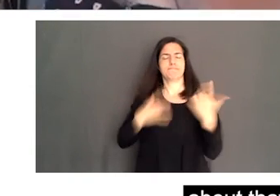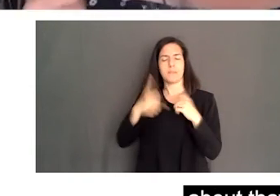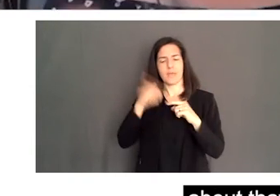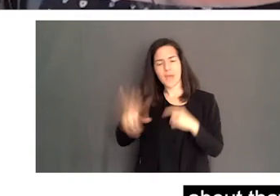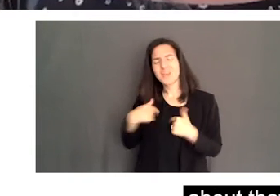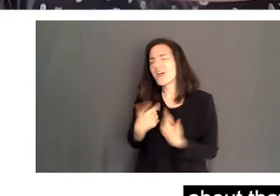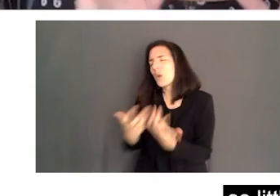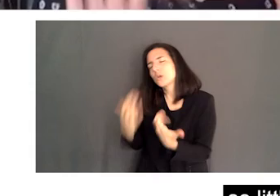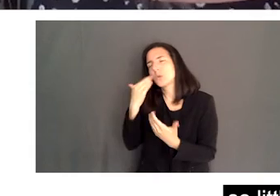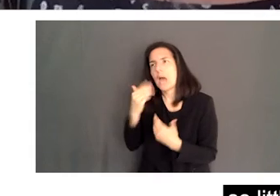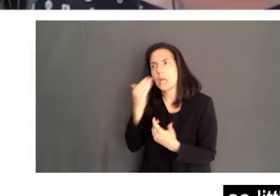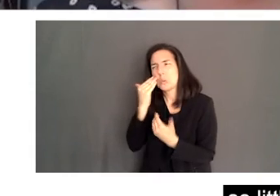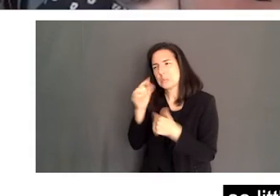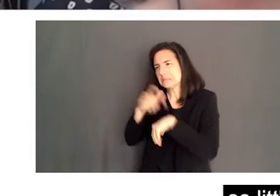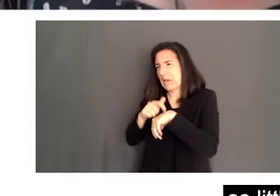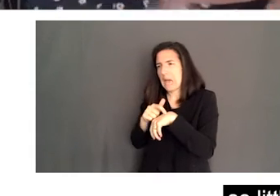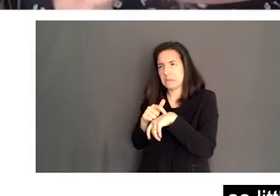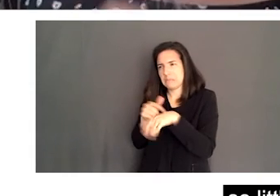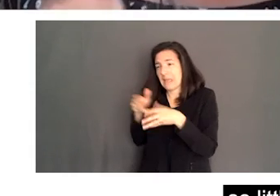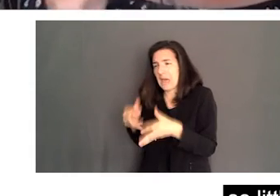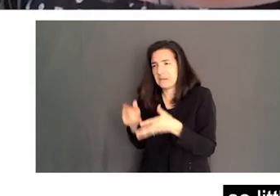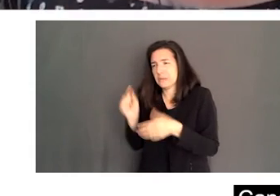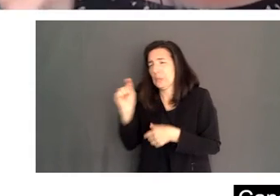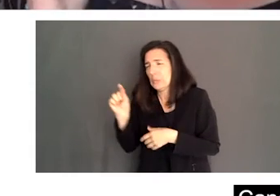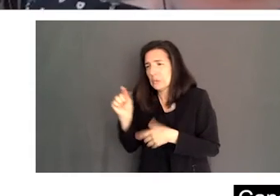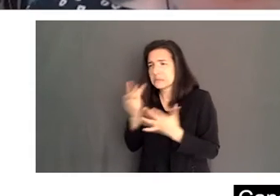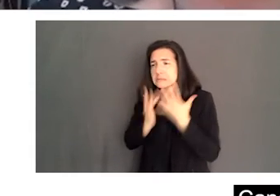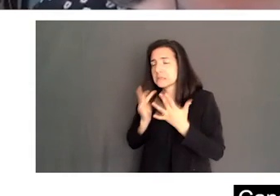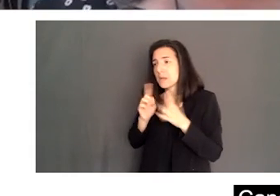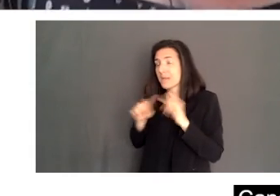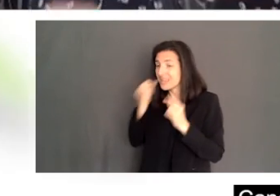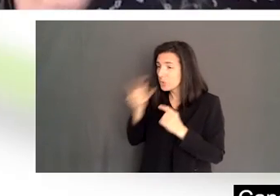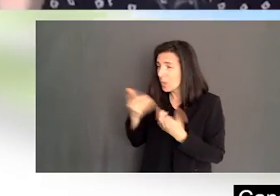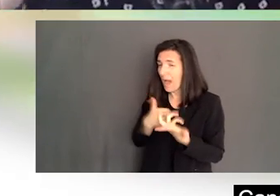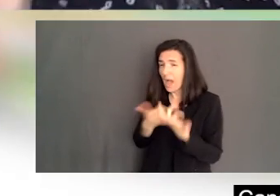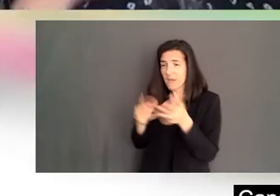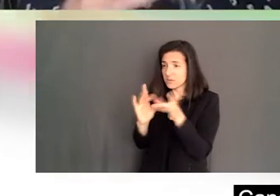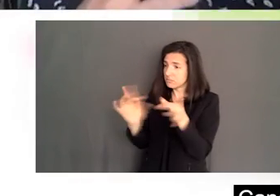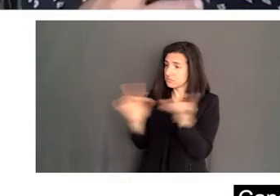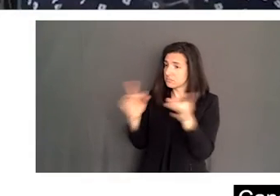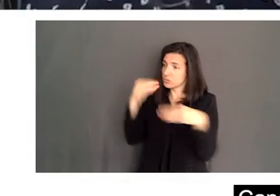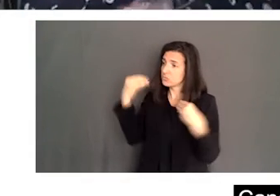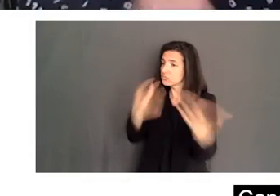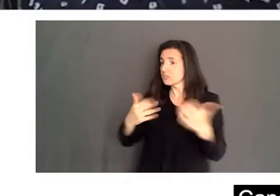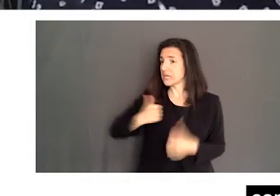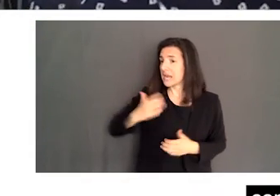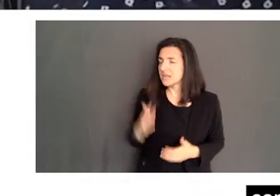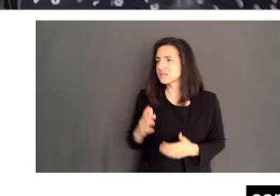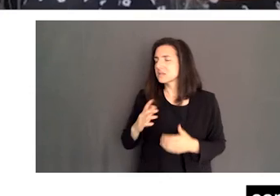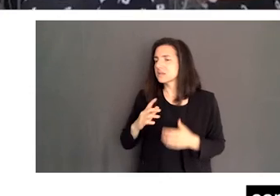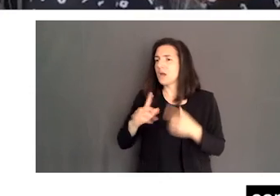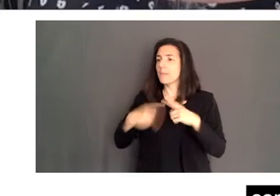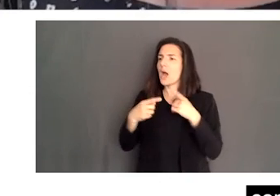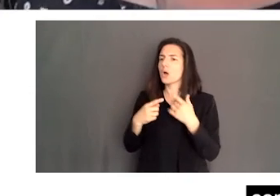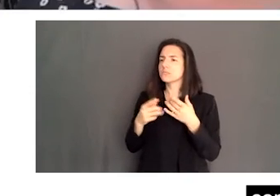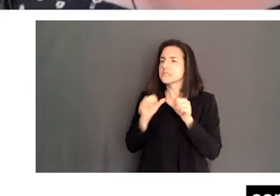wanted to know, because we have so little time left, if you have a message for Canadians about really staying resilient, continuing